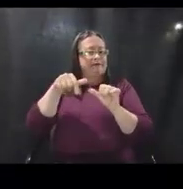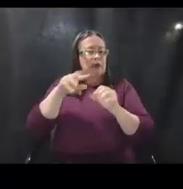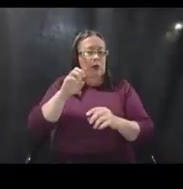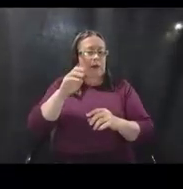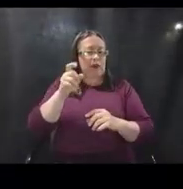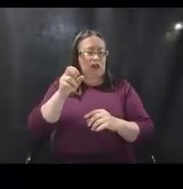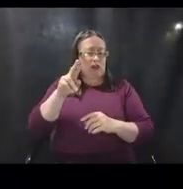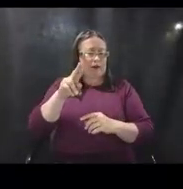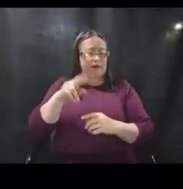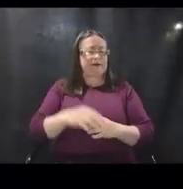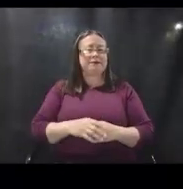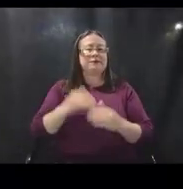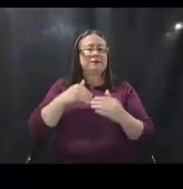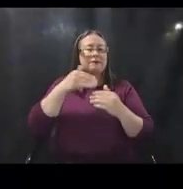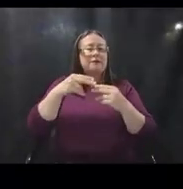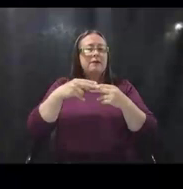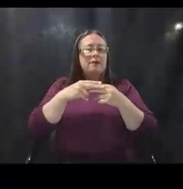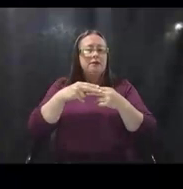Next slide, please.